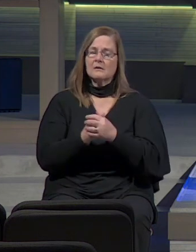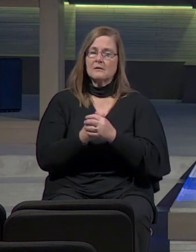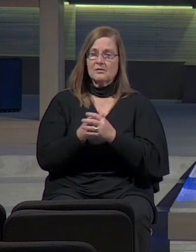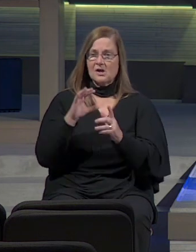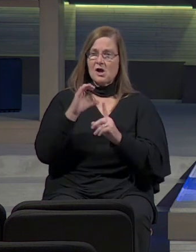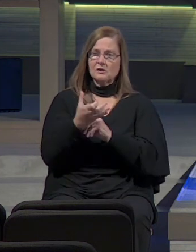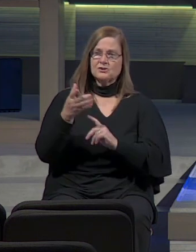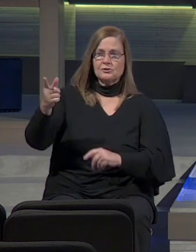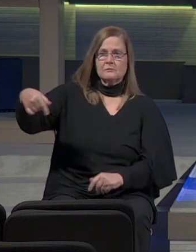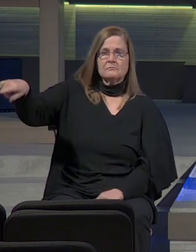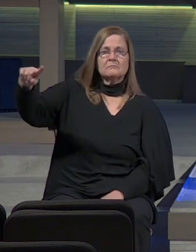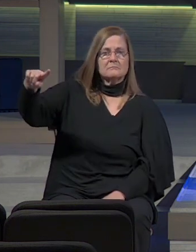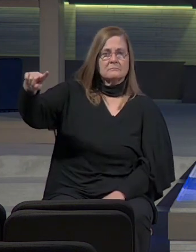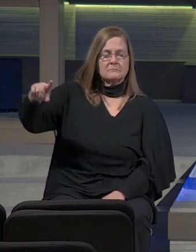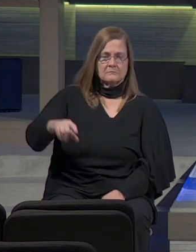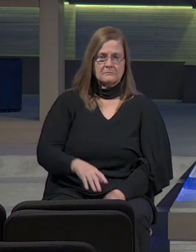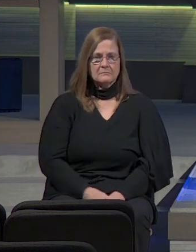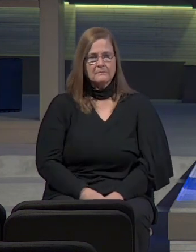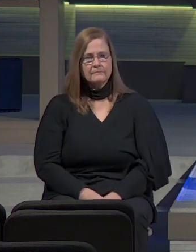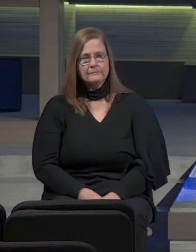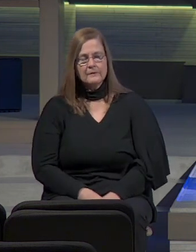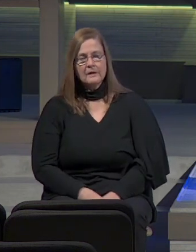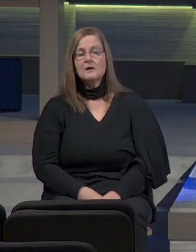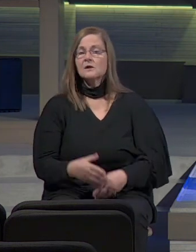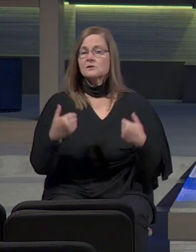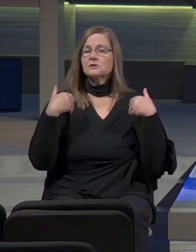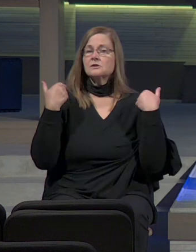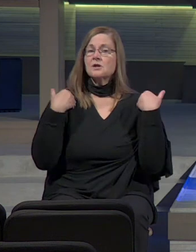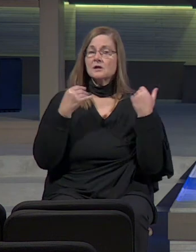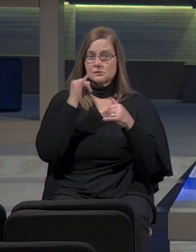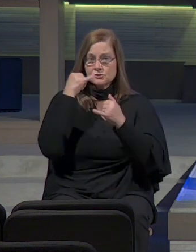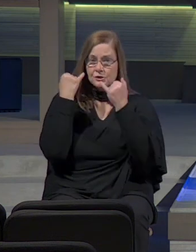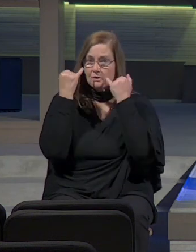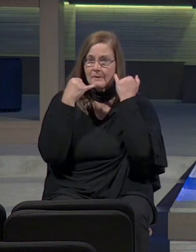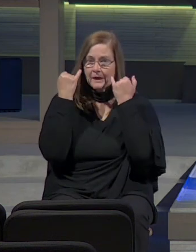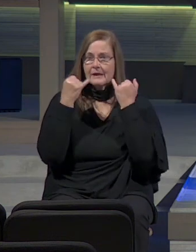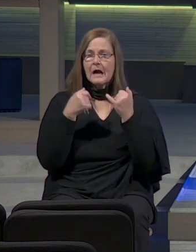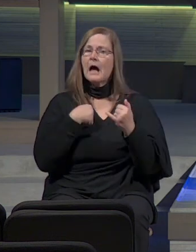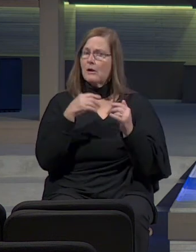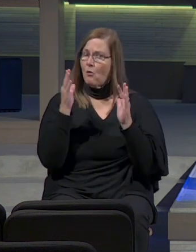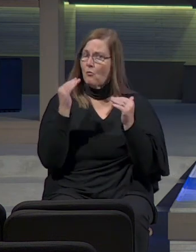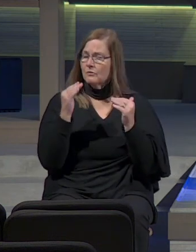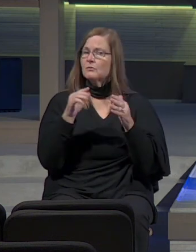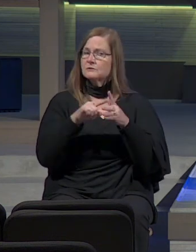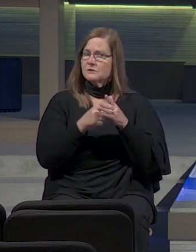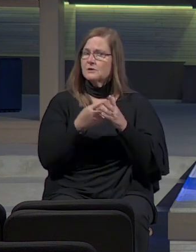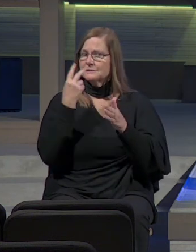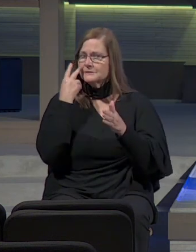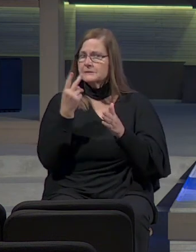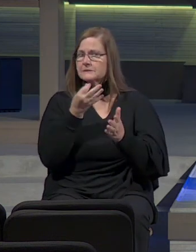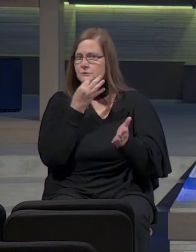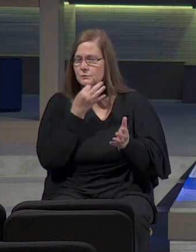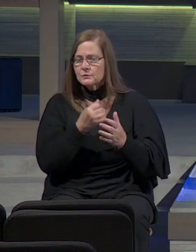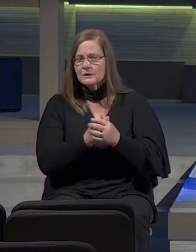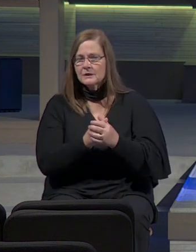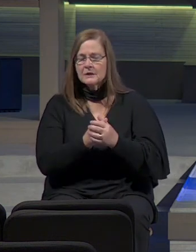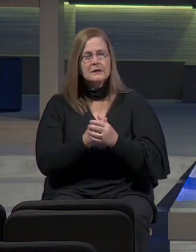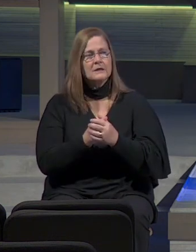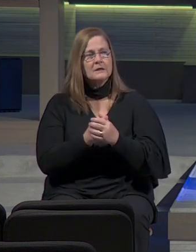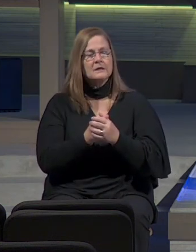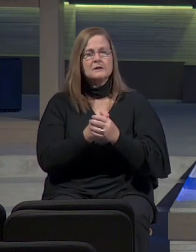So to young Jeremiah, as I hope we will begin seeing soon, Jeremiah